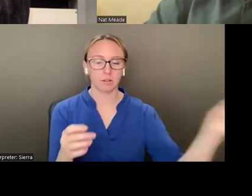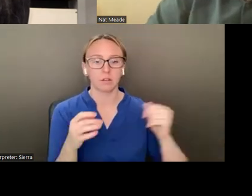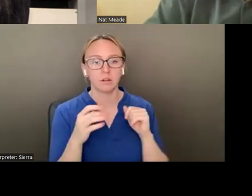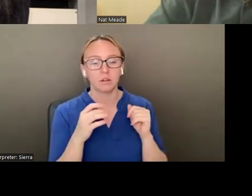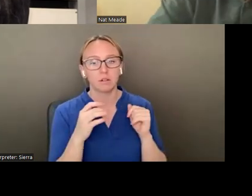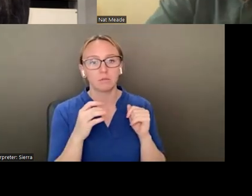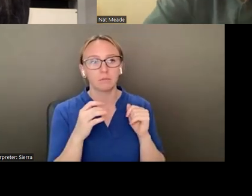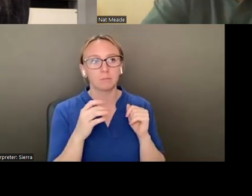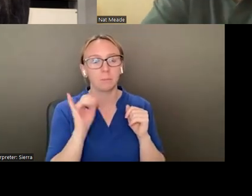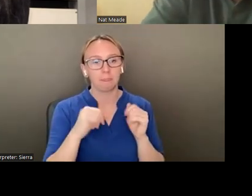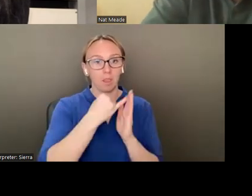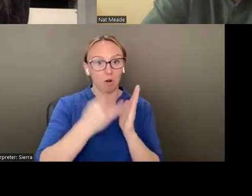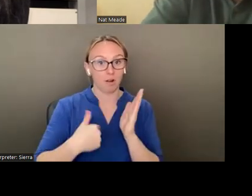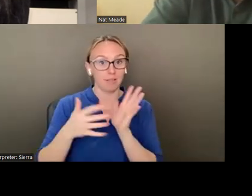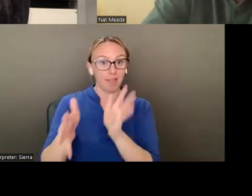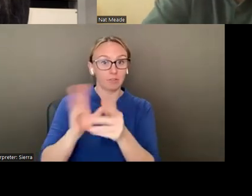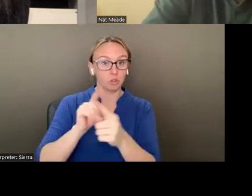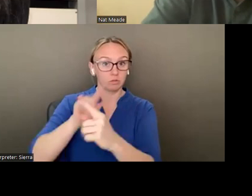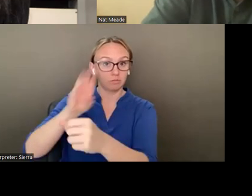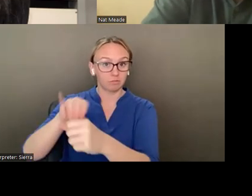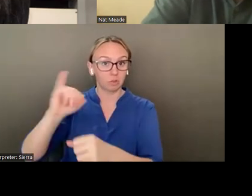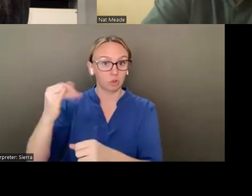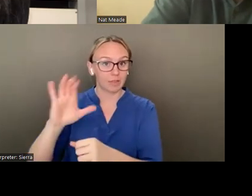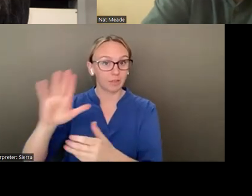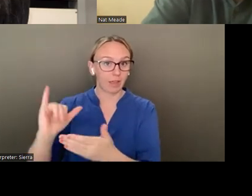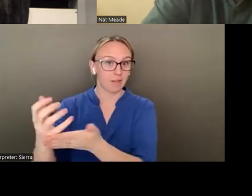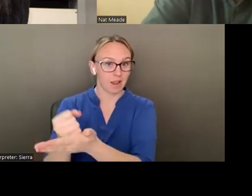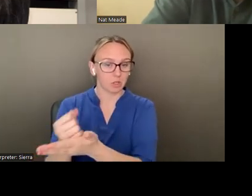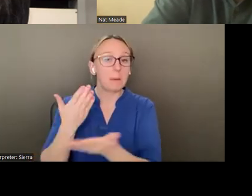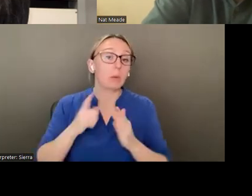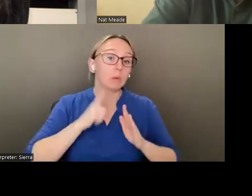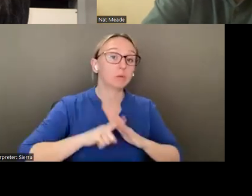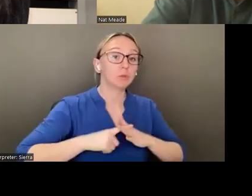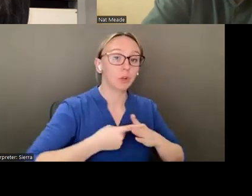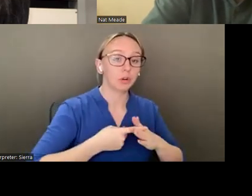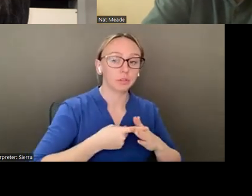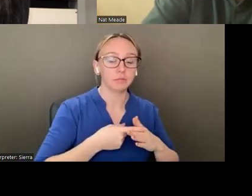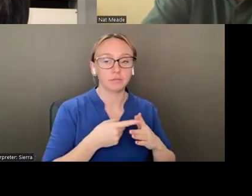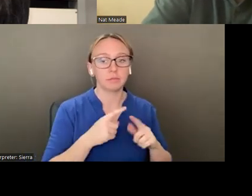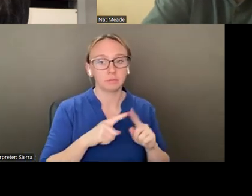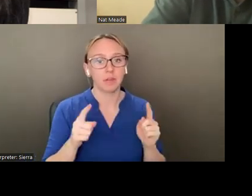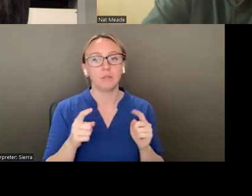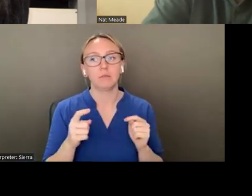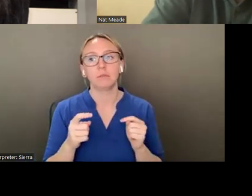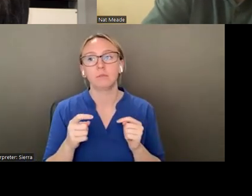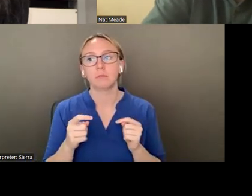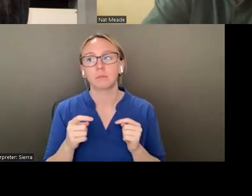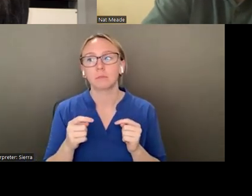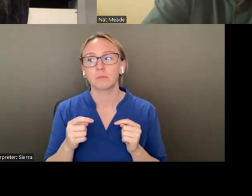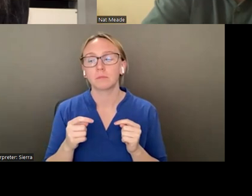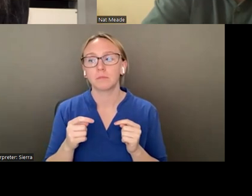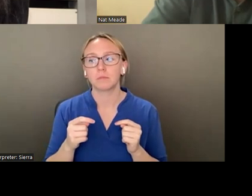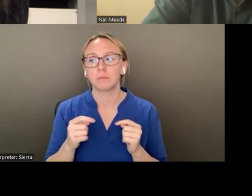I think might be a starting off point. Um, the poetic nature of how, uh, James Castle